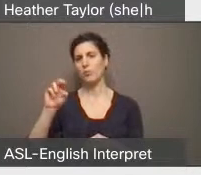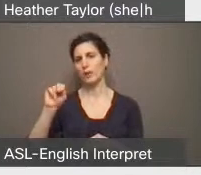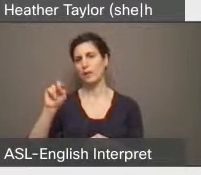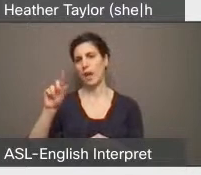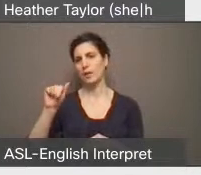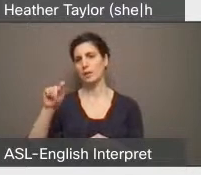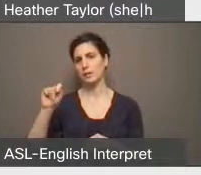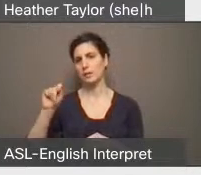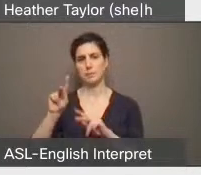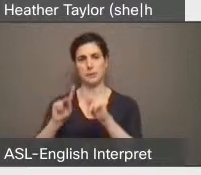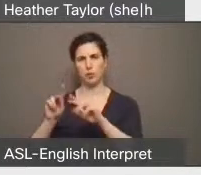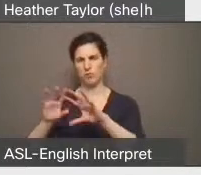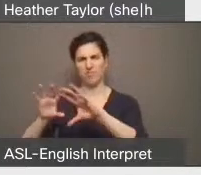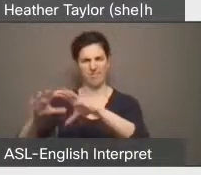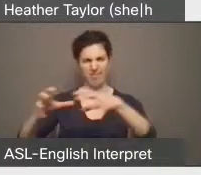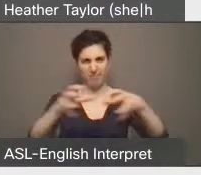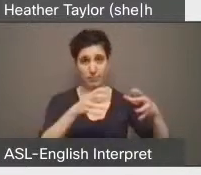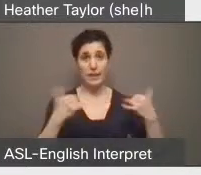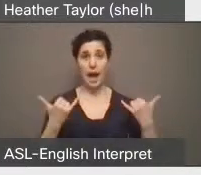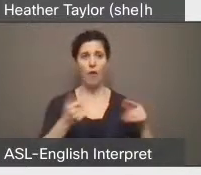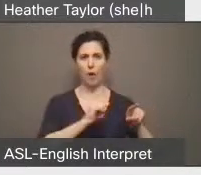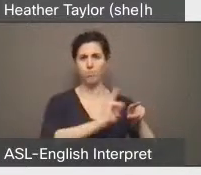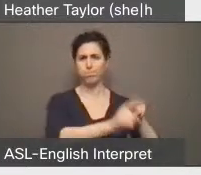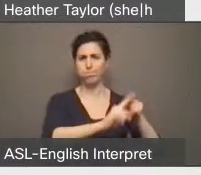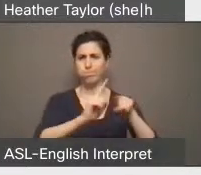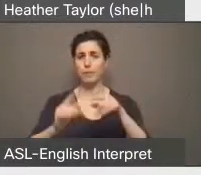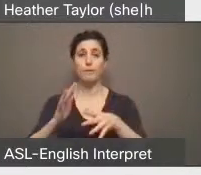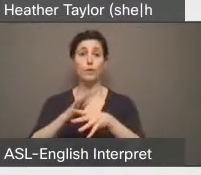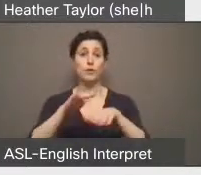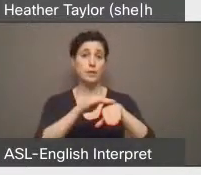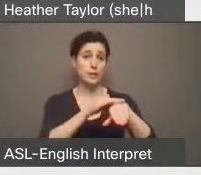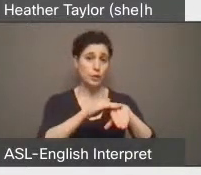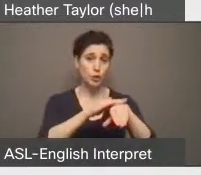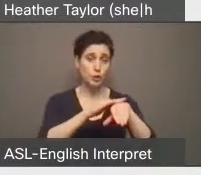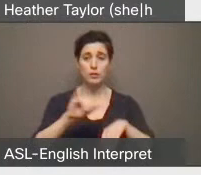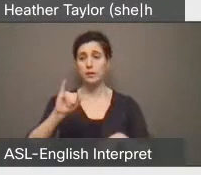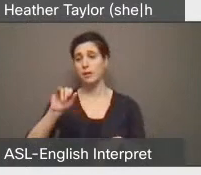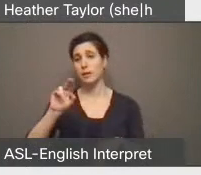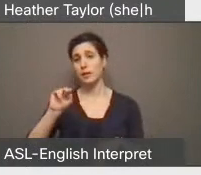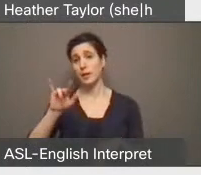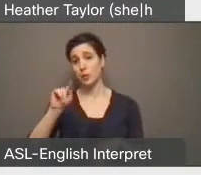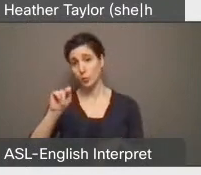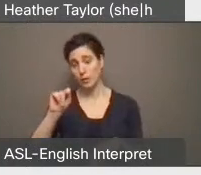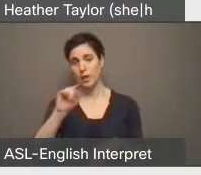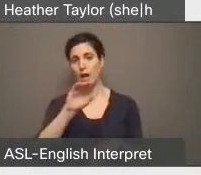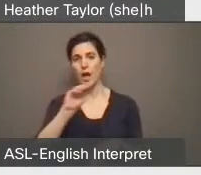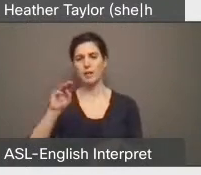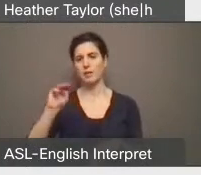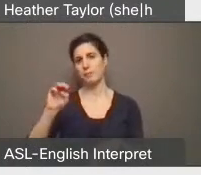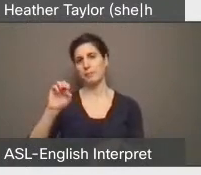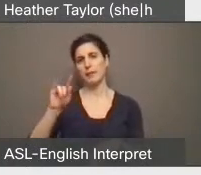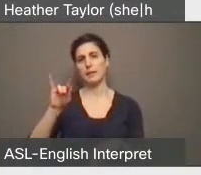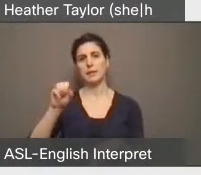And is now home to many diverse First Nations. Inuit. And Metis peoples.